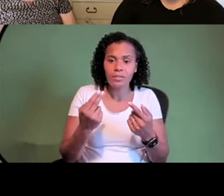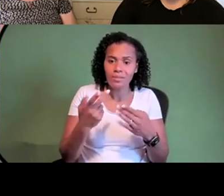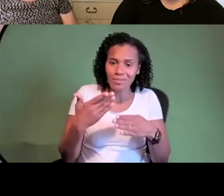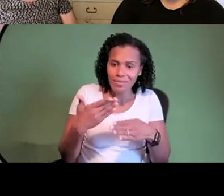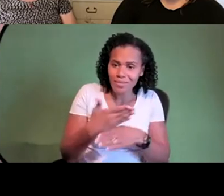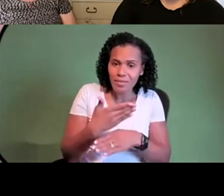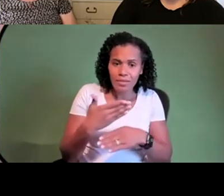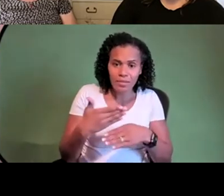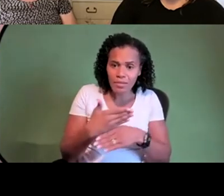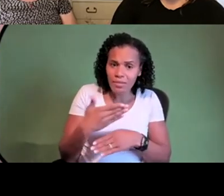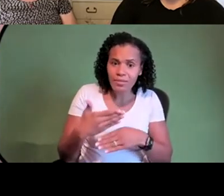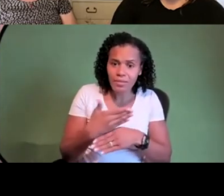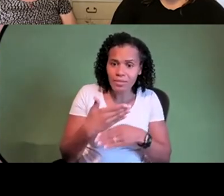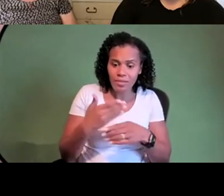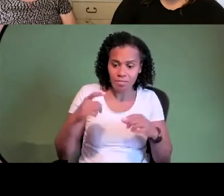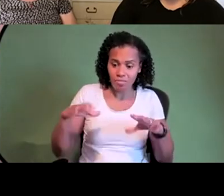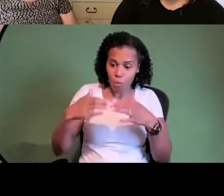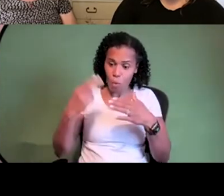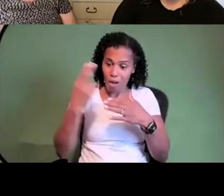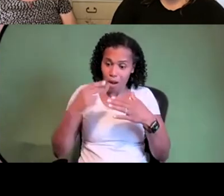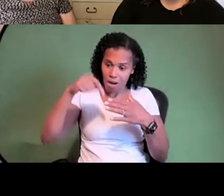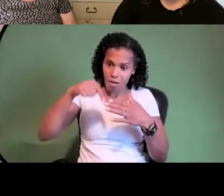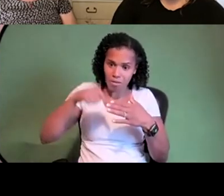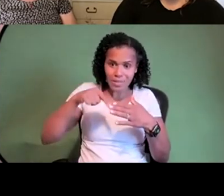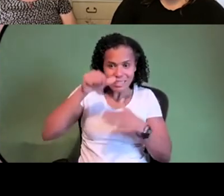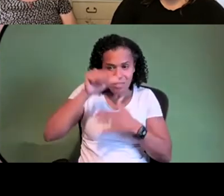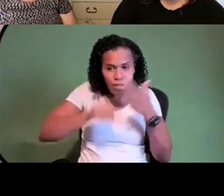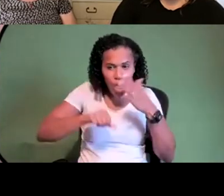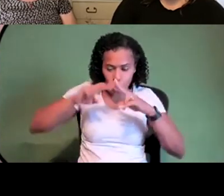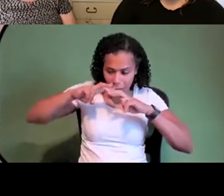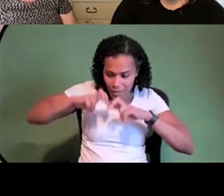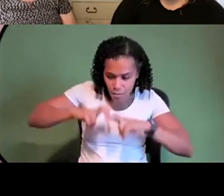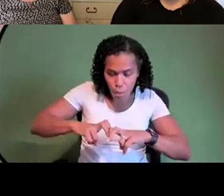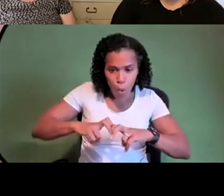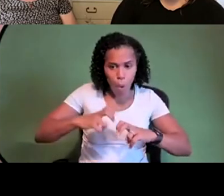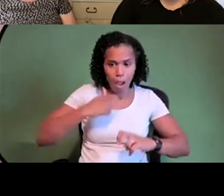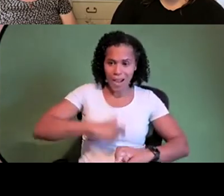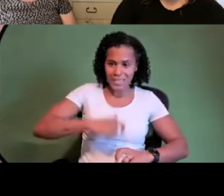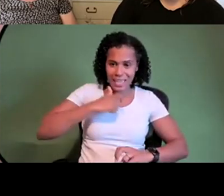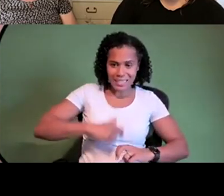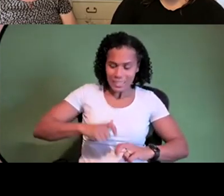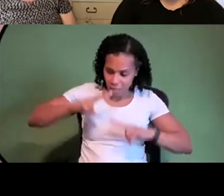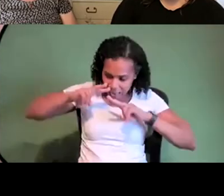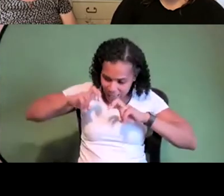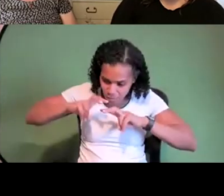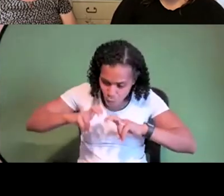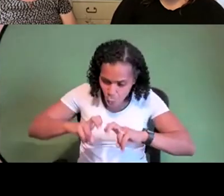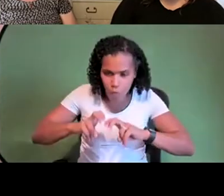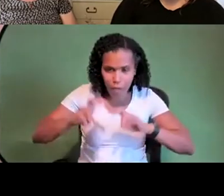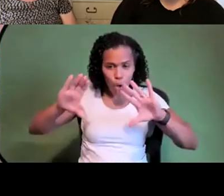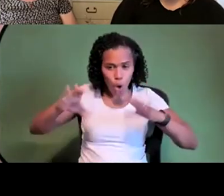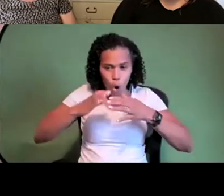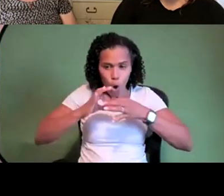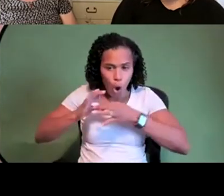with issues around identity community and collectivity uh maybe we could point to you know